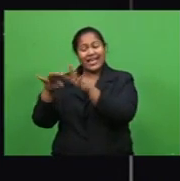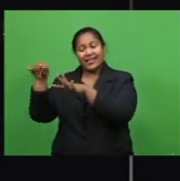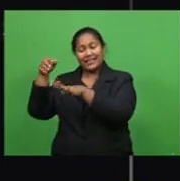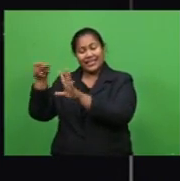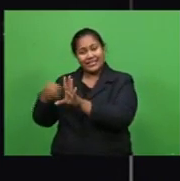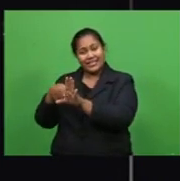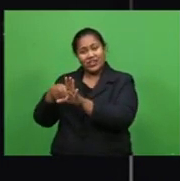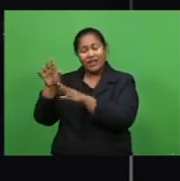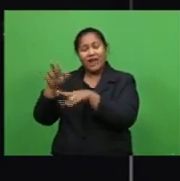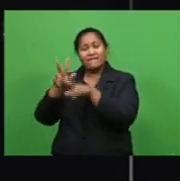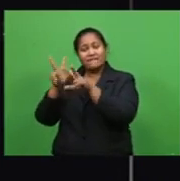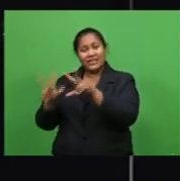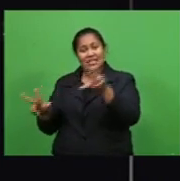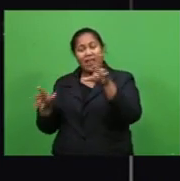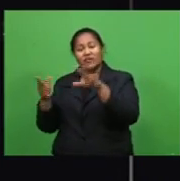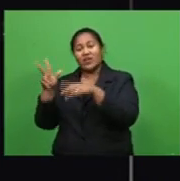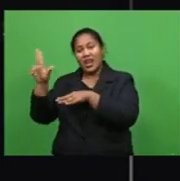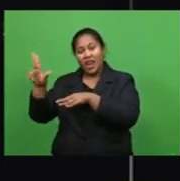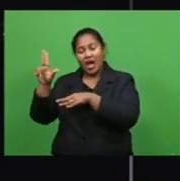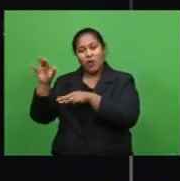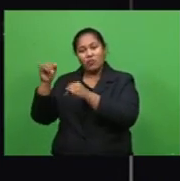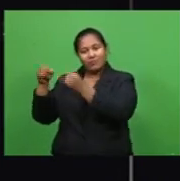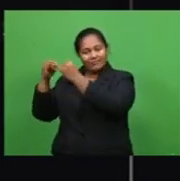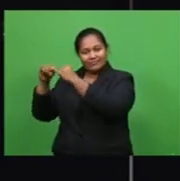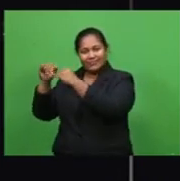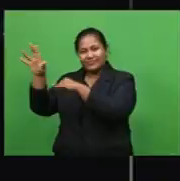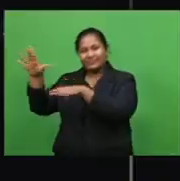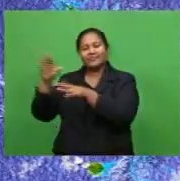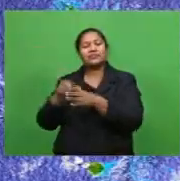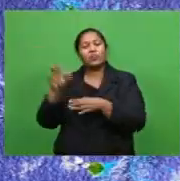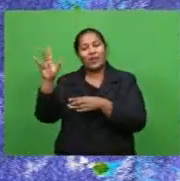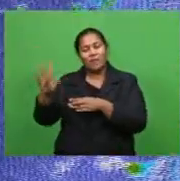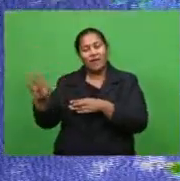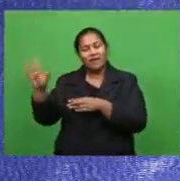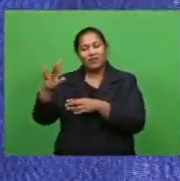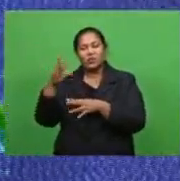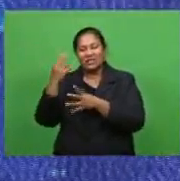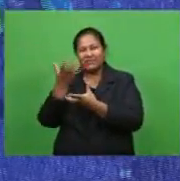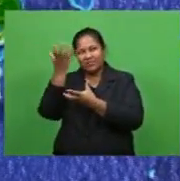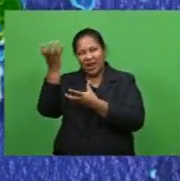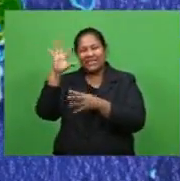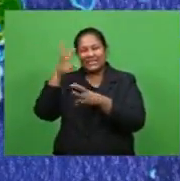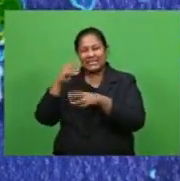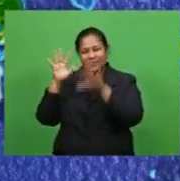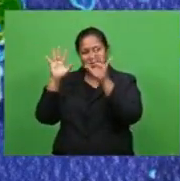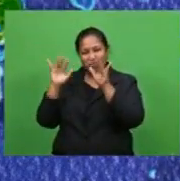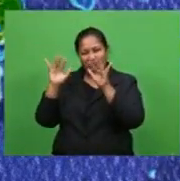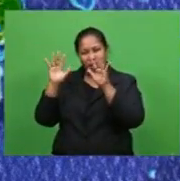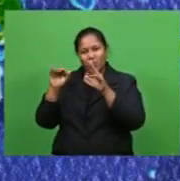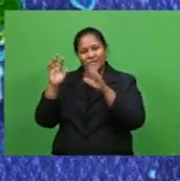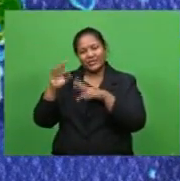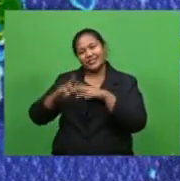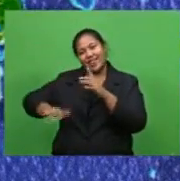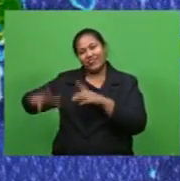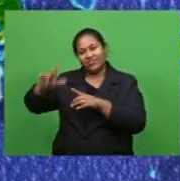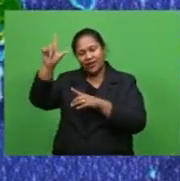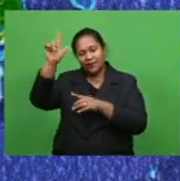level law and law my VP group elsewhere cloudy periods with some showers and isolated thunderstorms